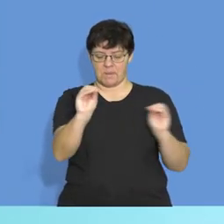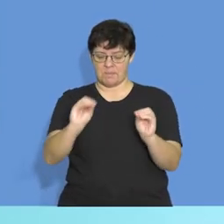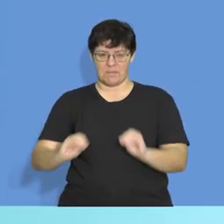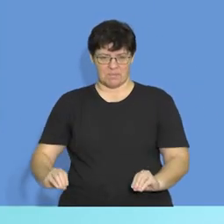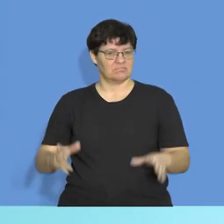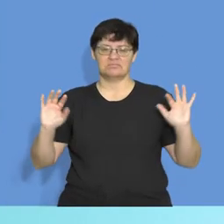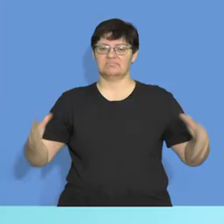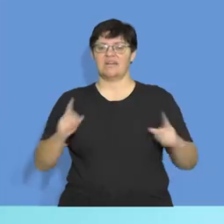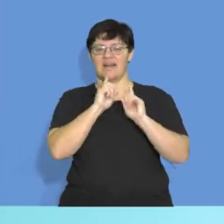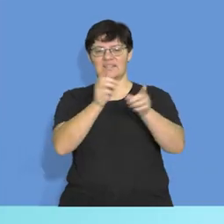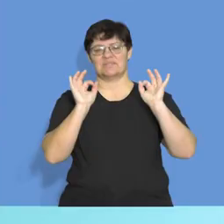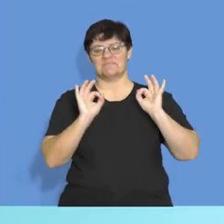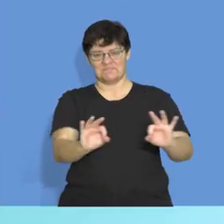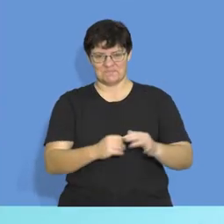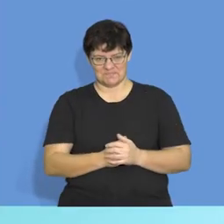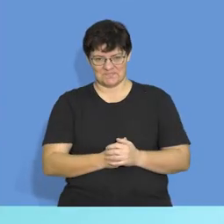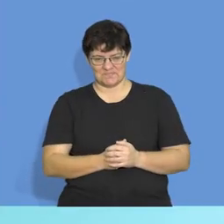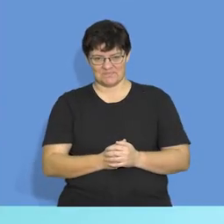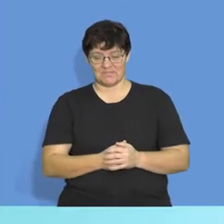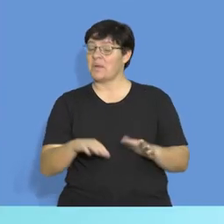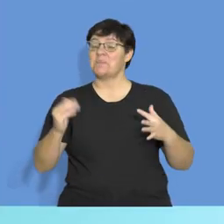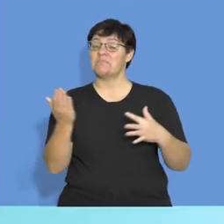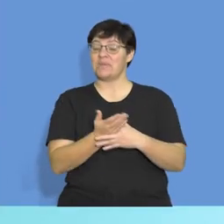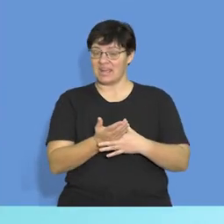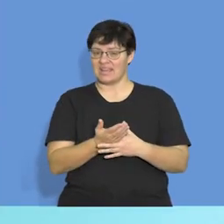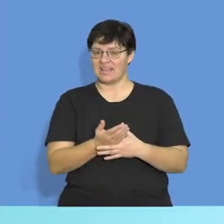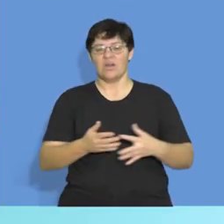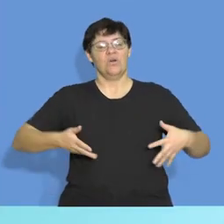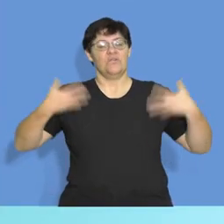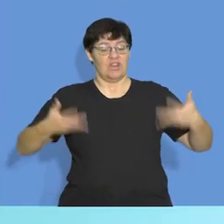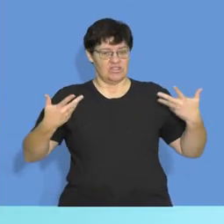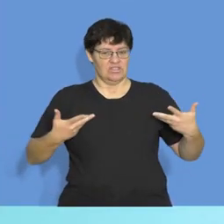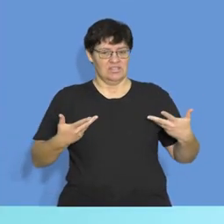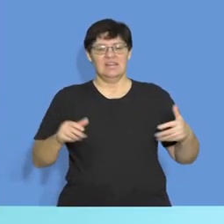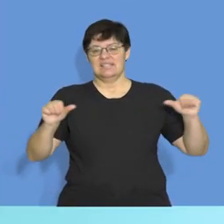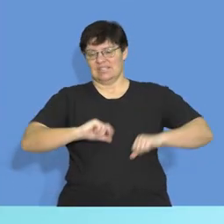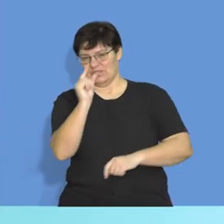answer. Okay? Let's take a quick break. Let's refresh, and we'll see you in a jiffy.